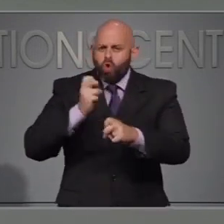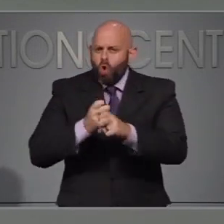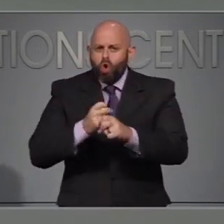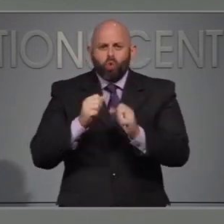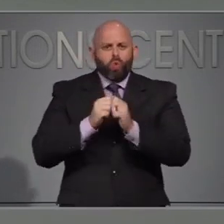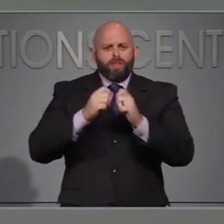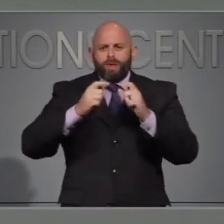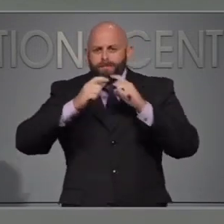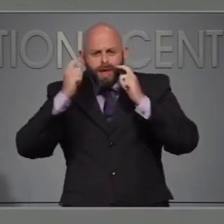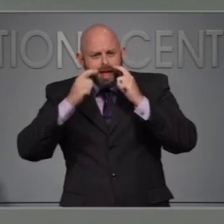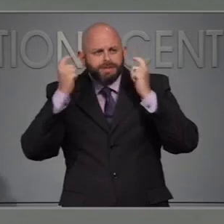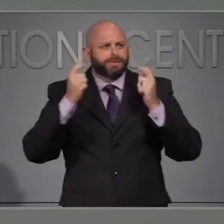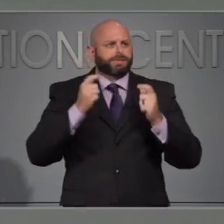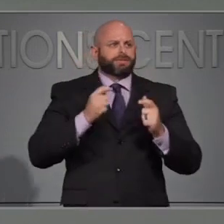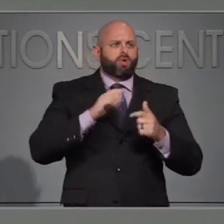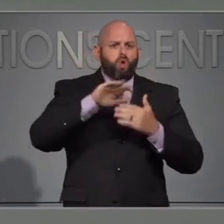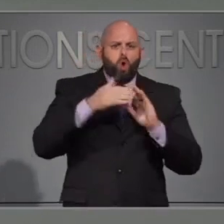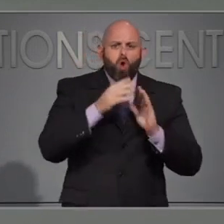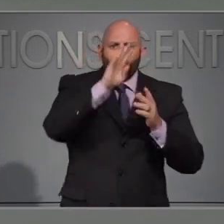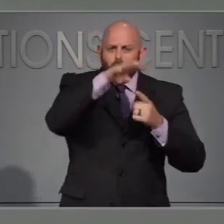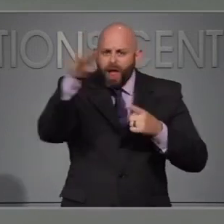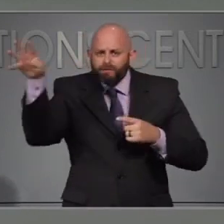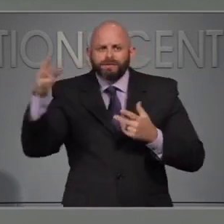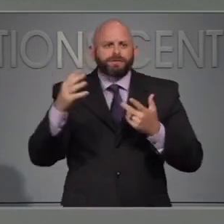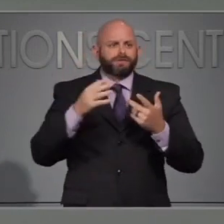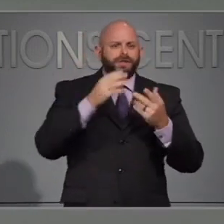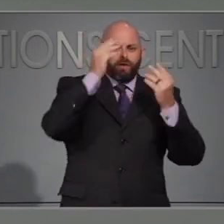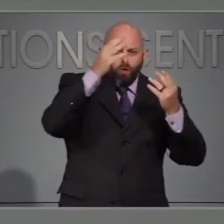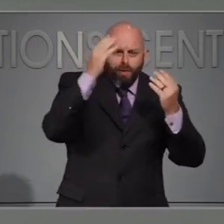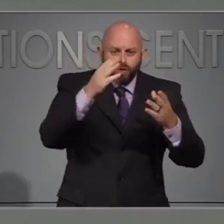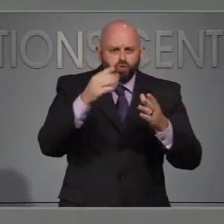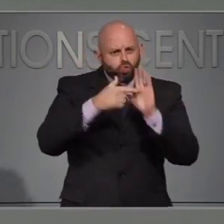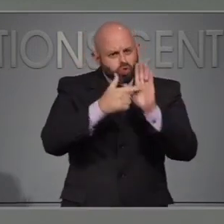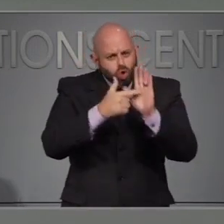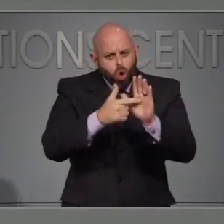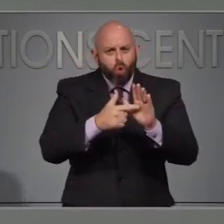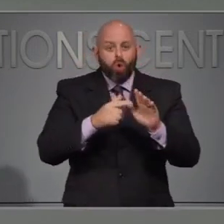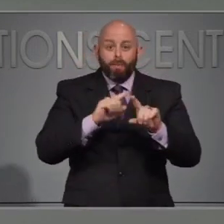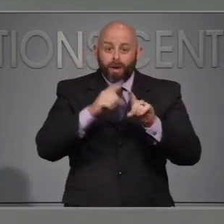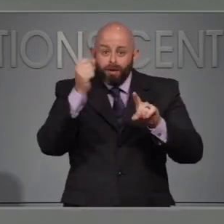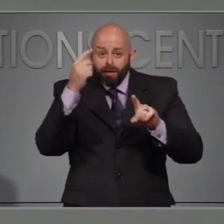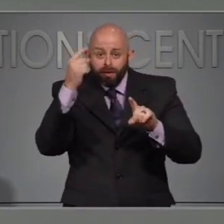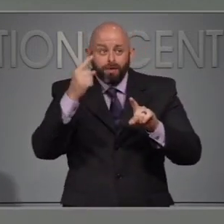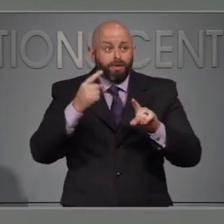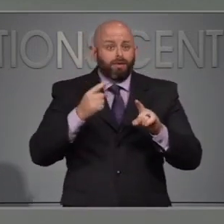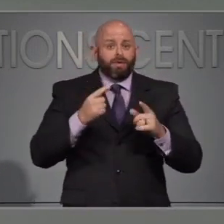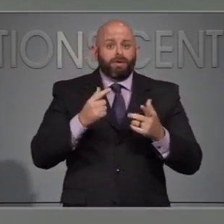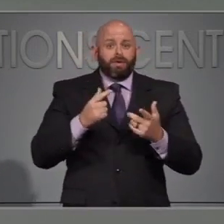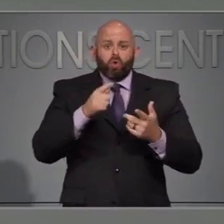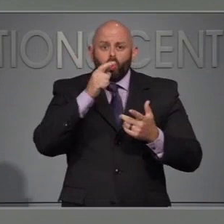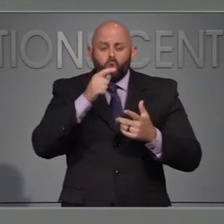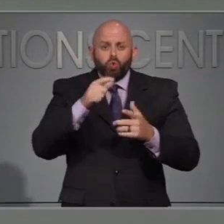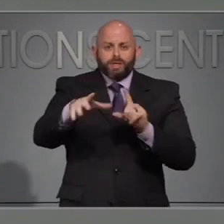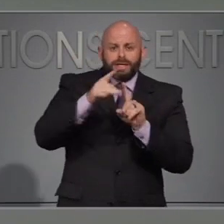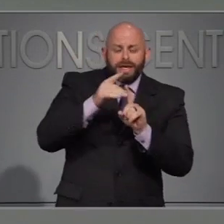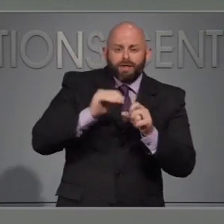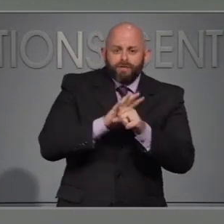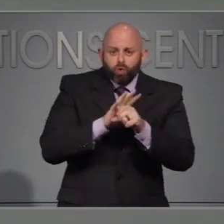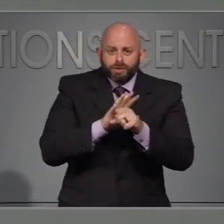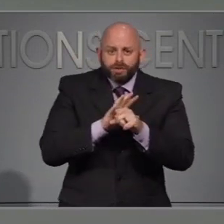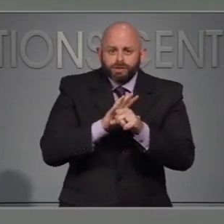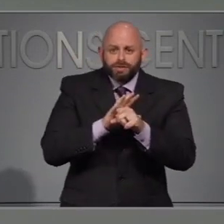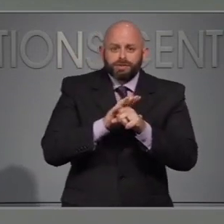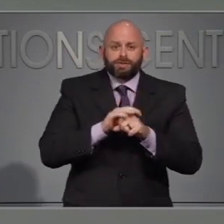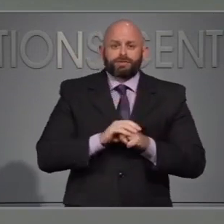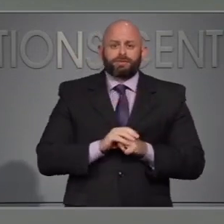But for every number we know, there's a name, a person, a family, a way of life. So our question, who is getting the virus? What are you learning from the